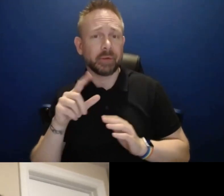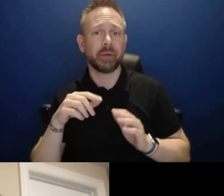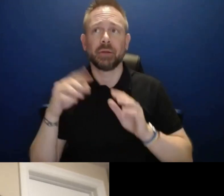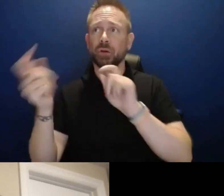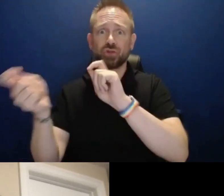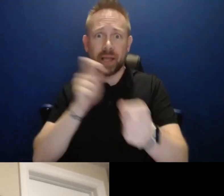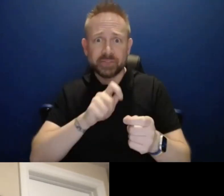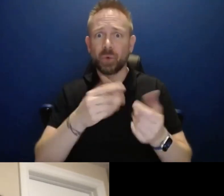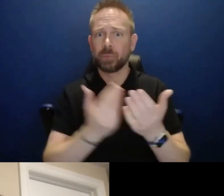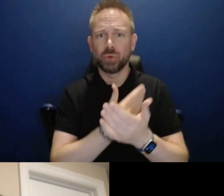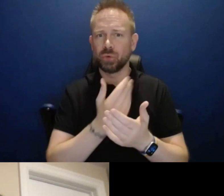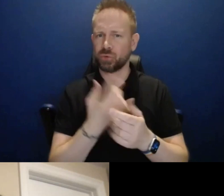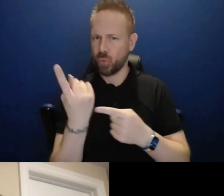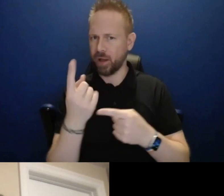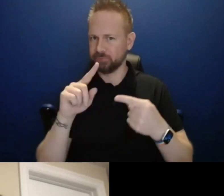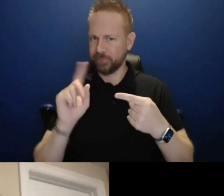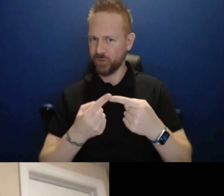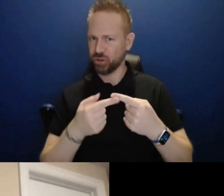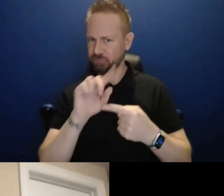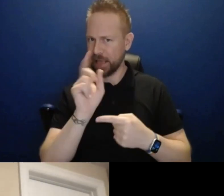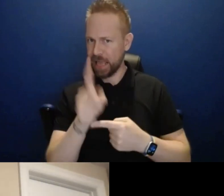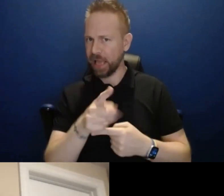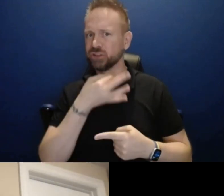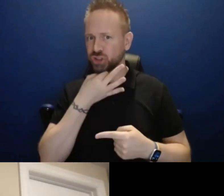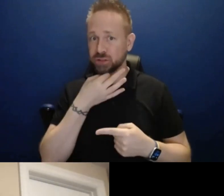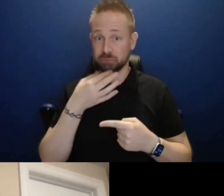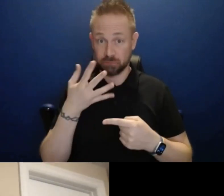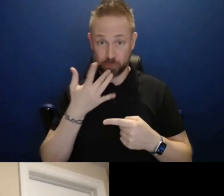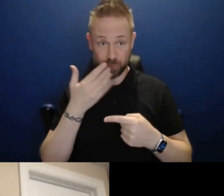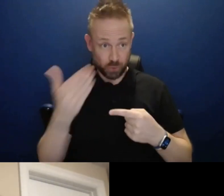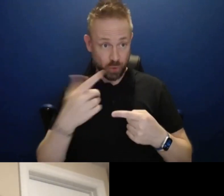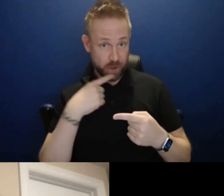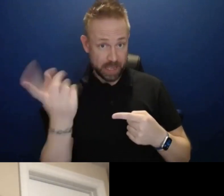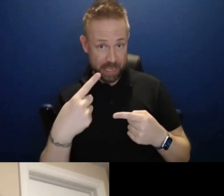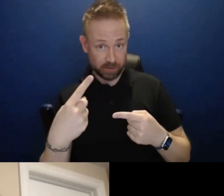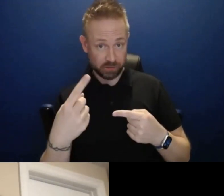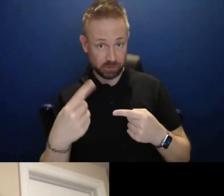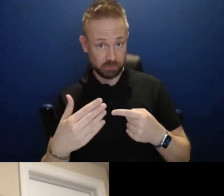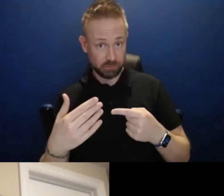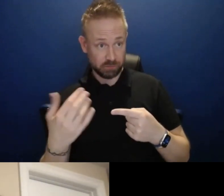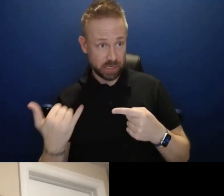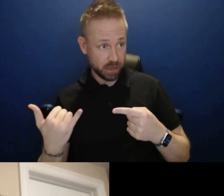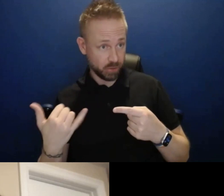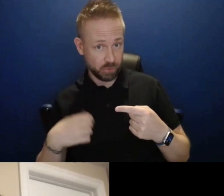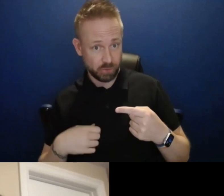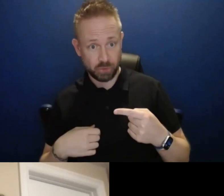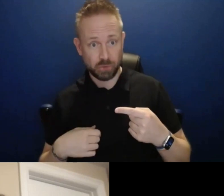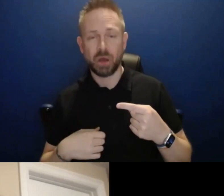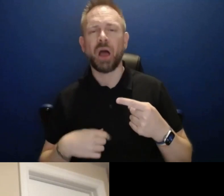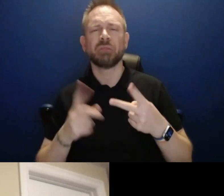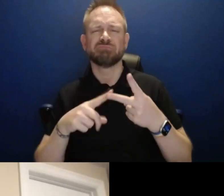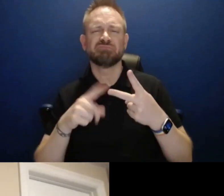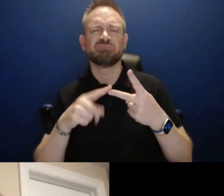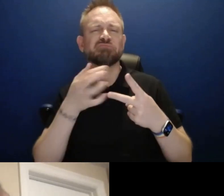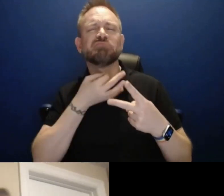here? So that's one question, first question. So do you want to answer that first and then go to the next one? Why don't you throw out both Kamal and then we'll